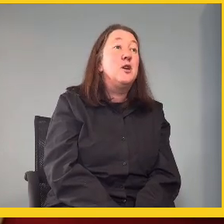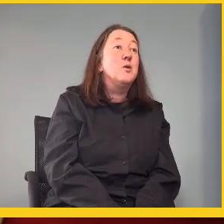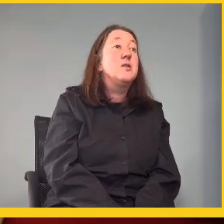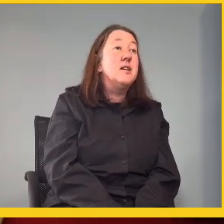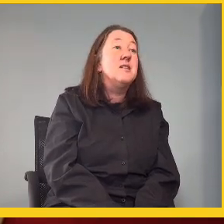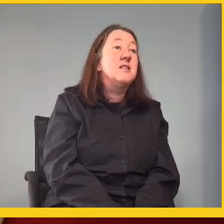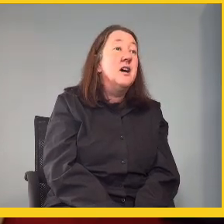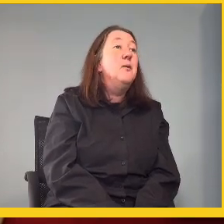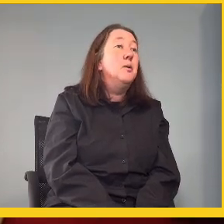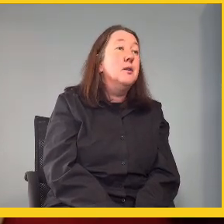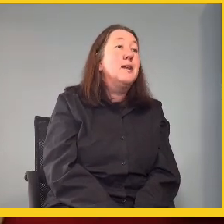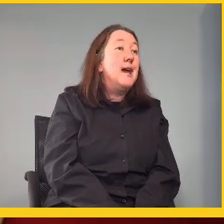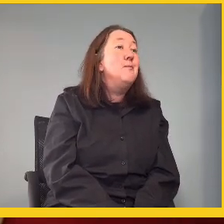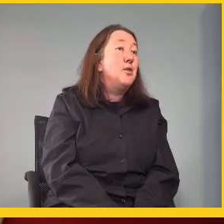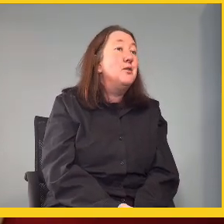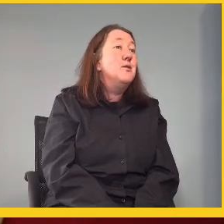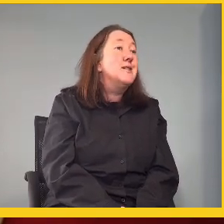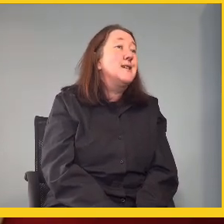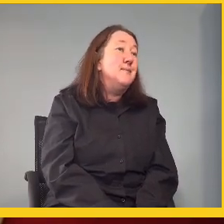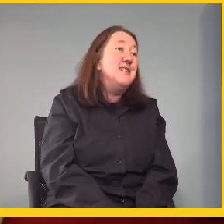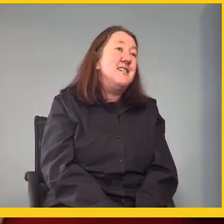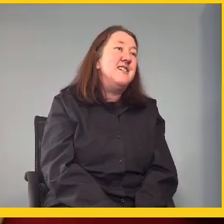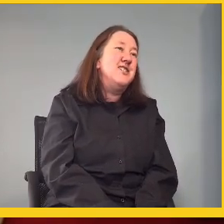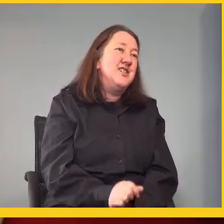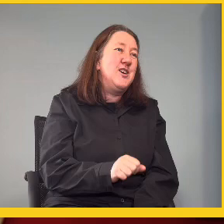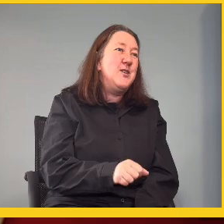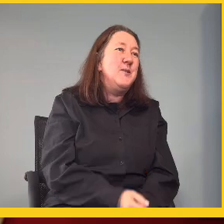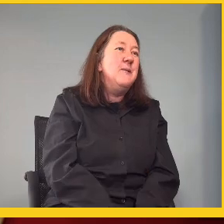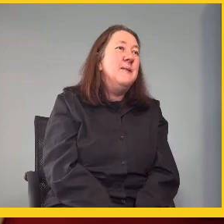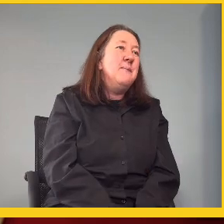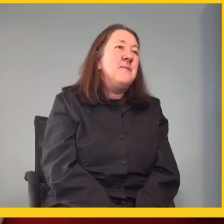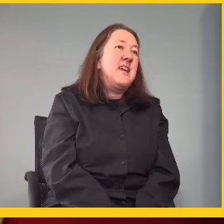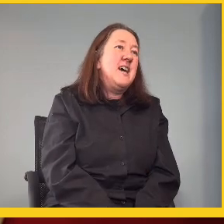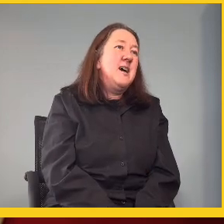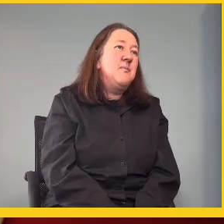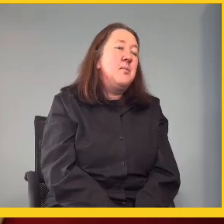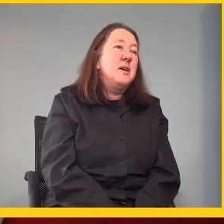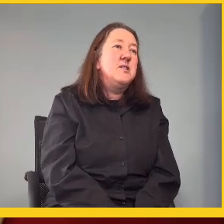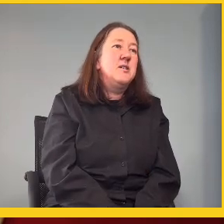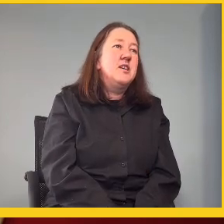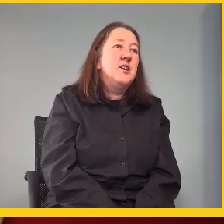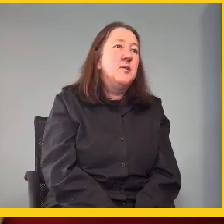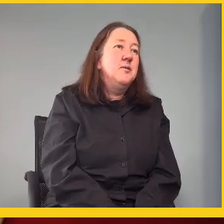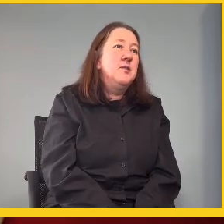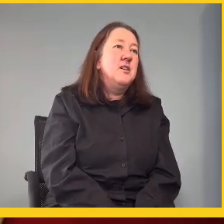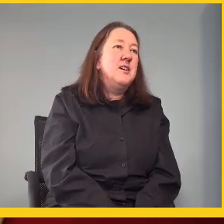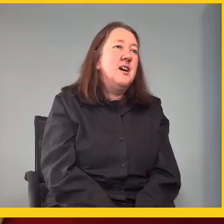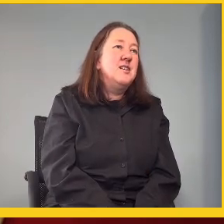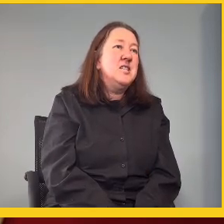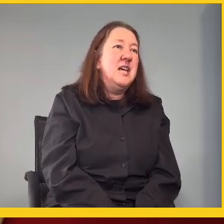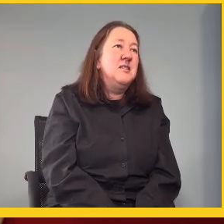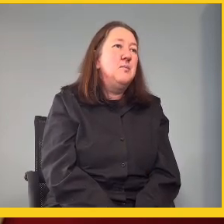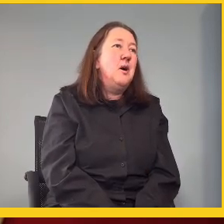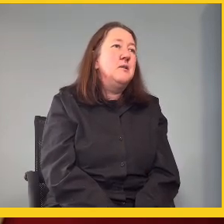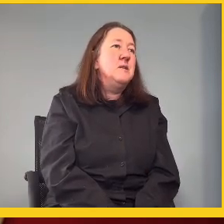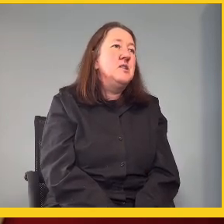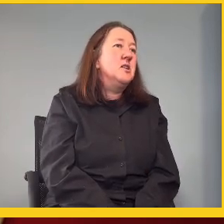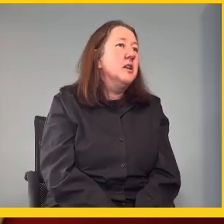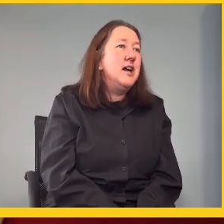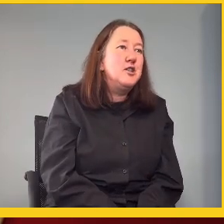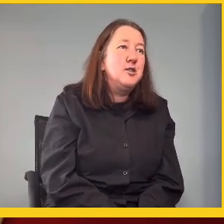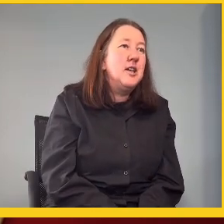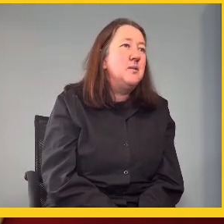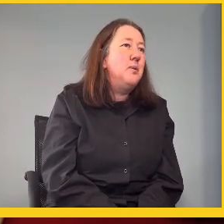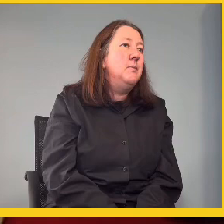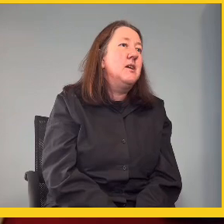committee because this bill came through this committee, so, but, you know, understand the department,